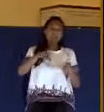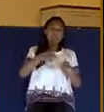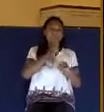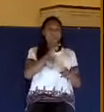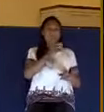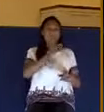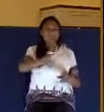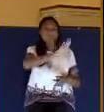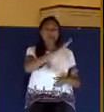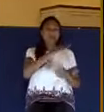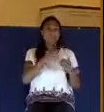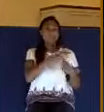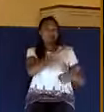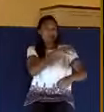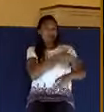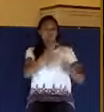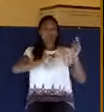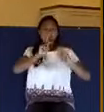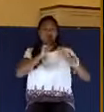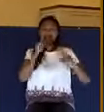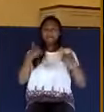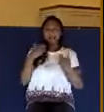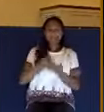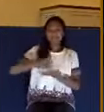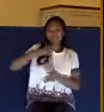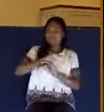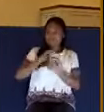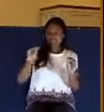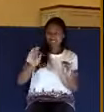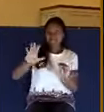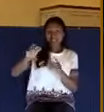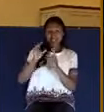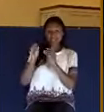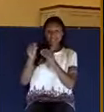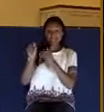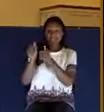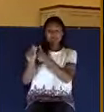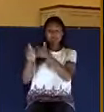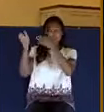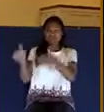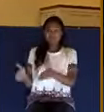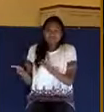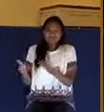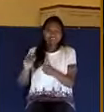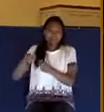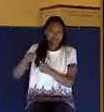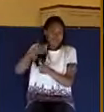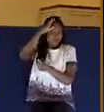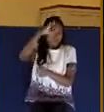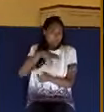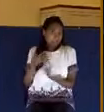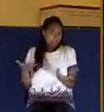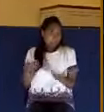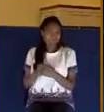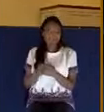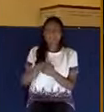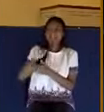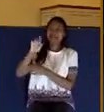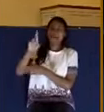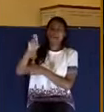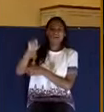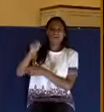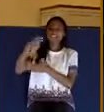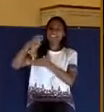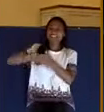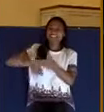wealth. His followers were a nondescript mob of fishermen and IRS tax